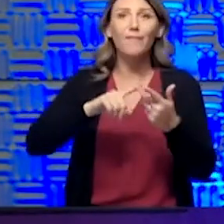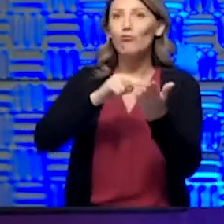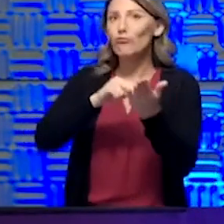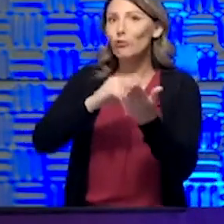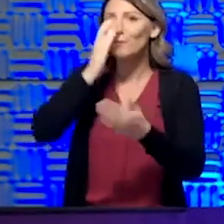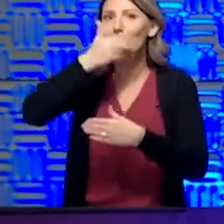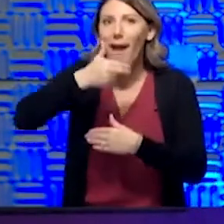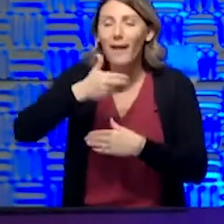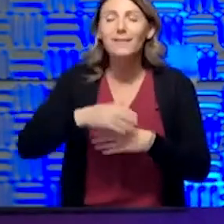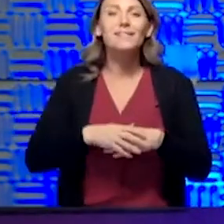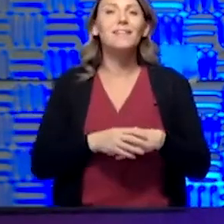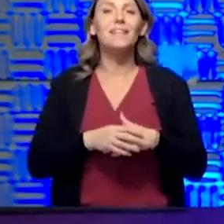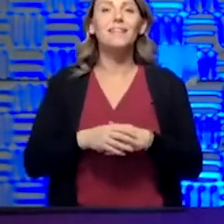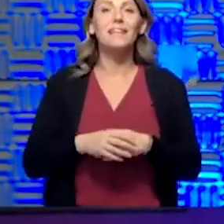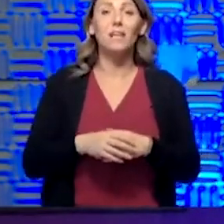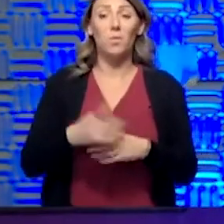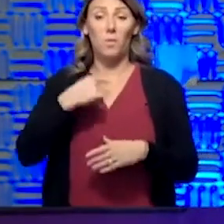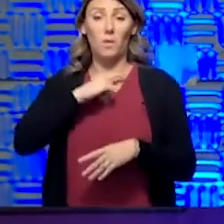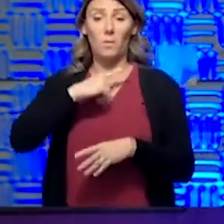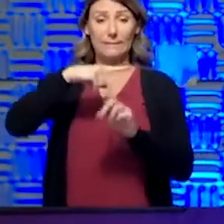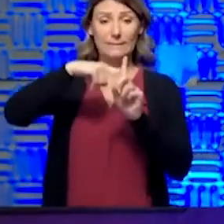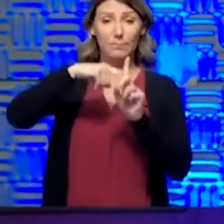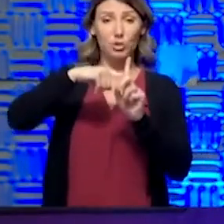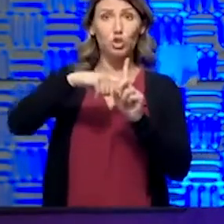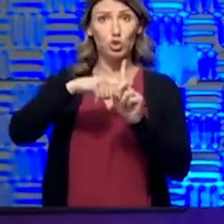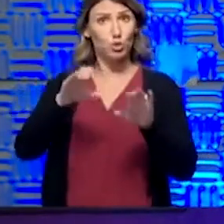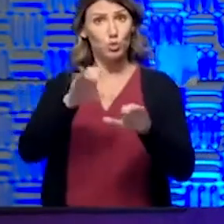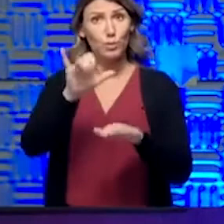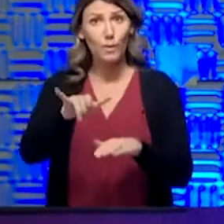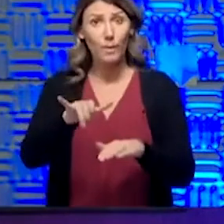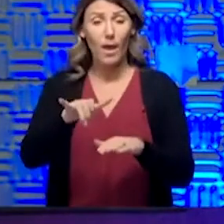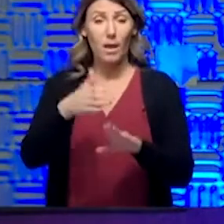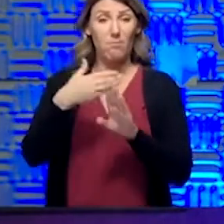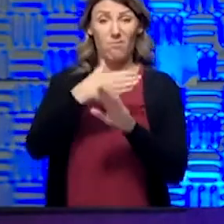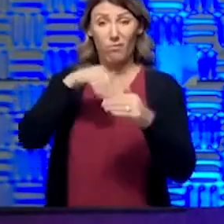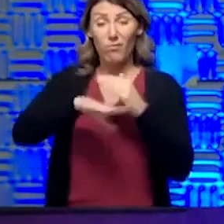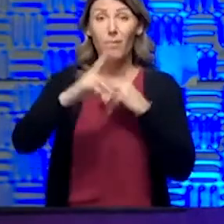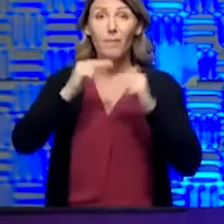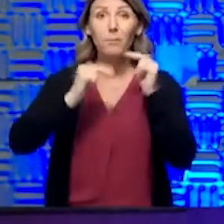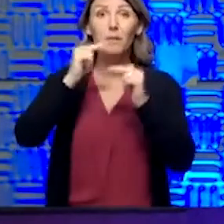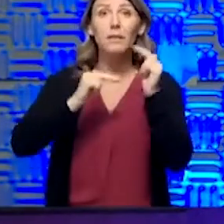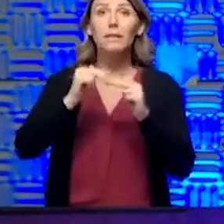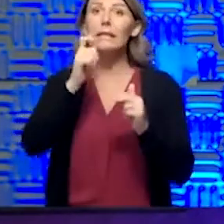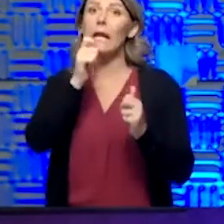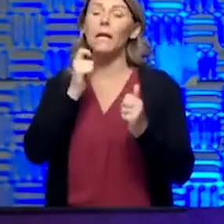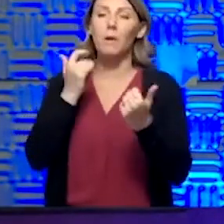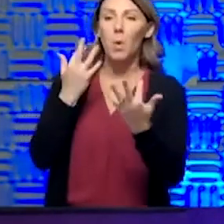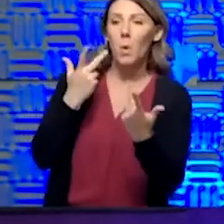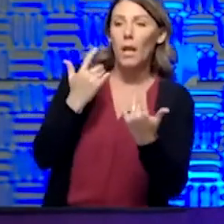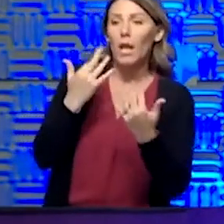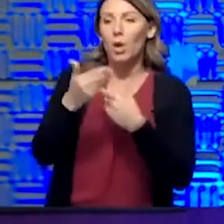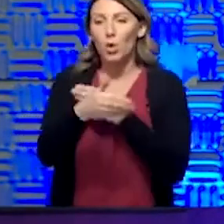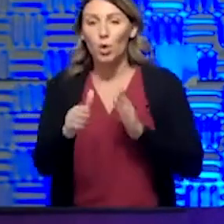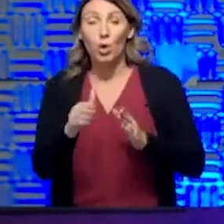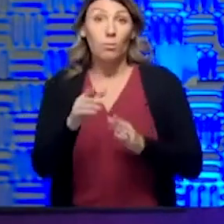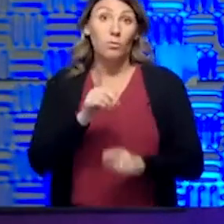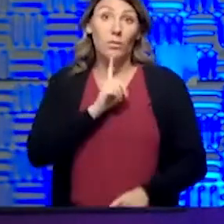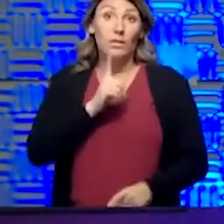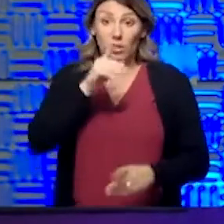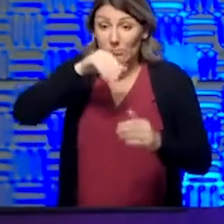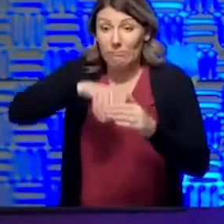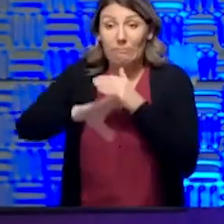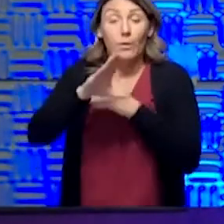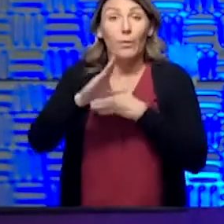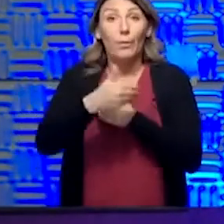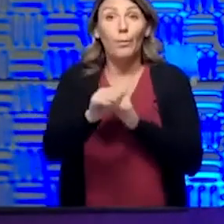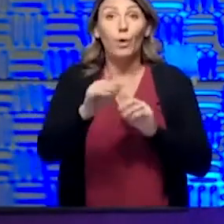or when you come in the building. And we've designed the process so you don't spend a lot of time at all in the waiting room or at the front desk. really kind of go right into the room.